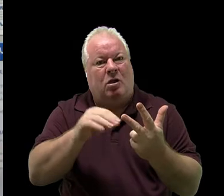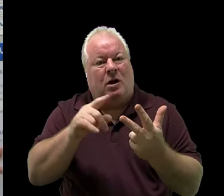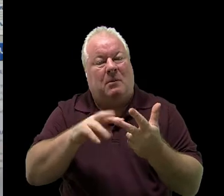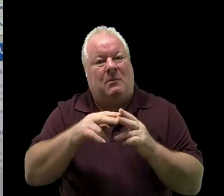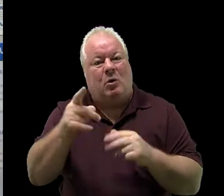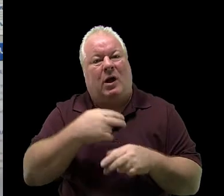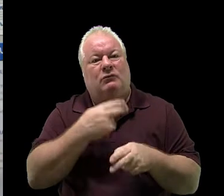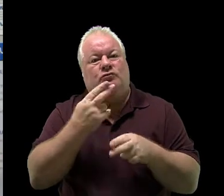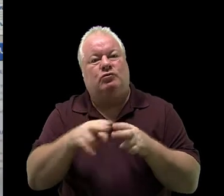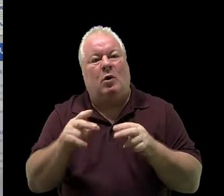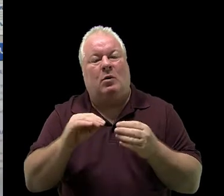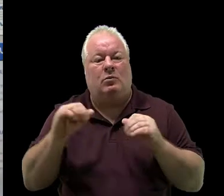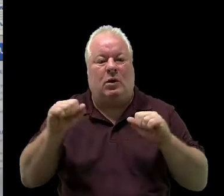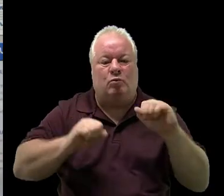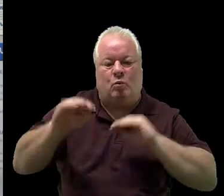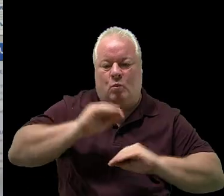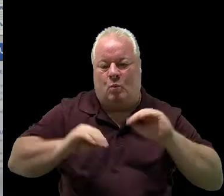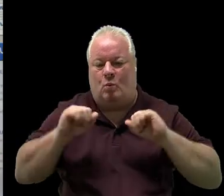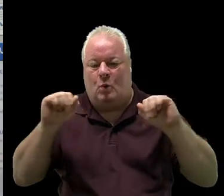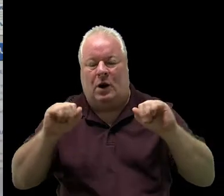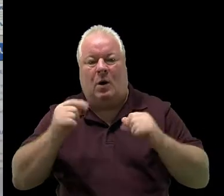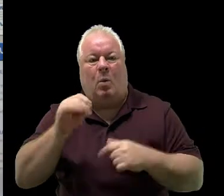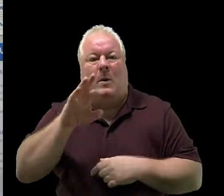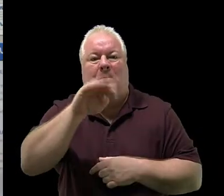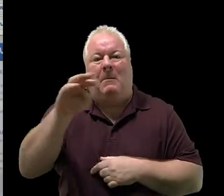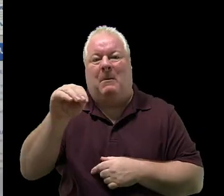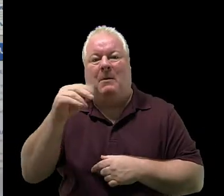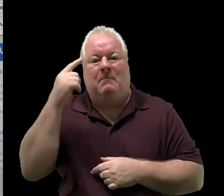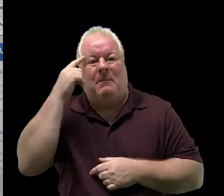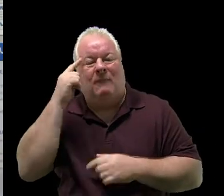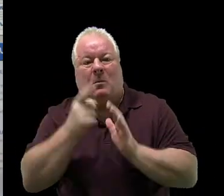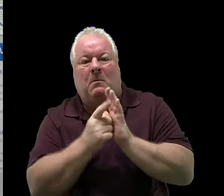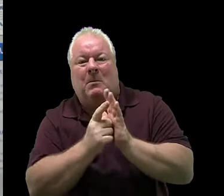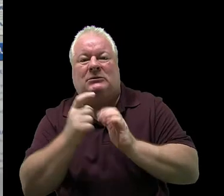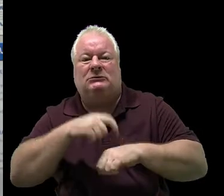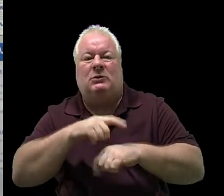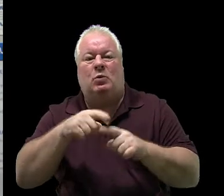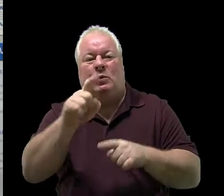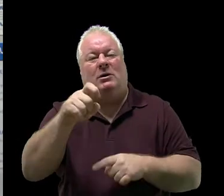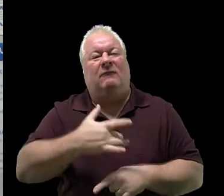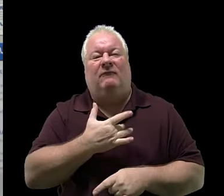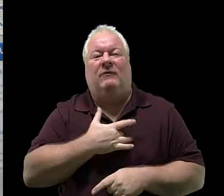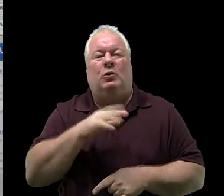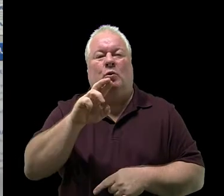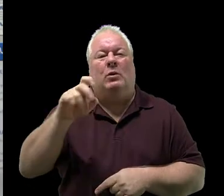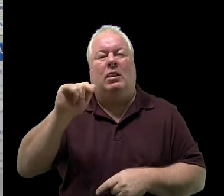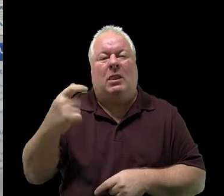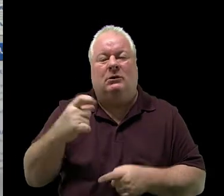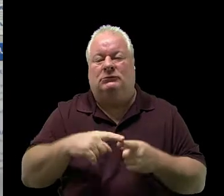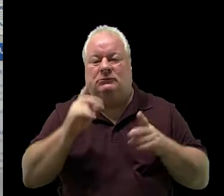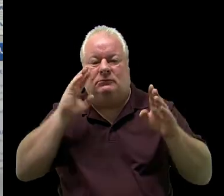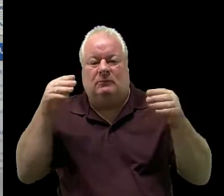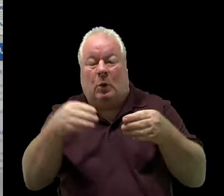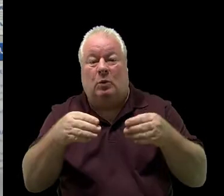a few mindful moments to help you whenever you need to feel relaxed or focused. You can now